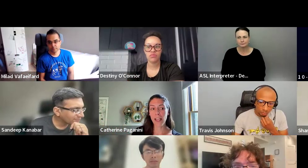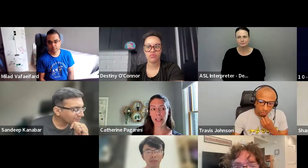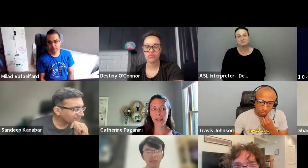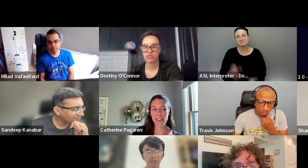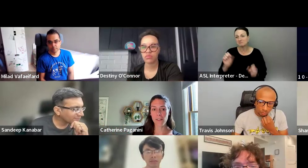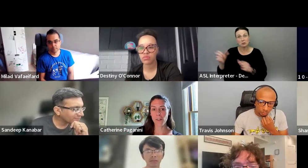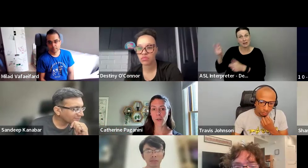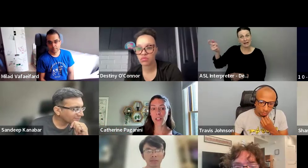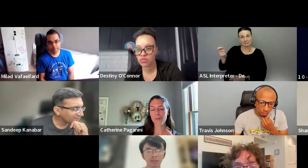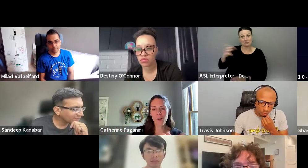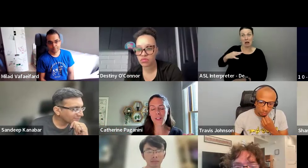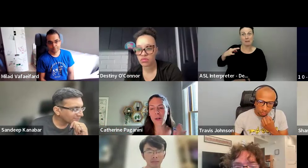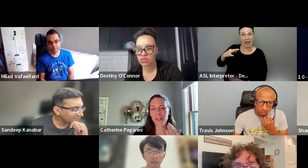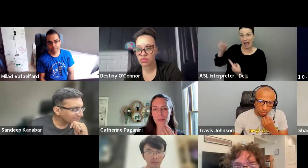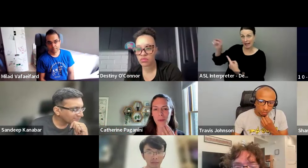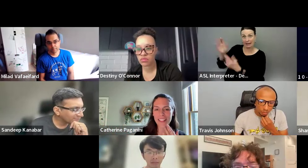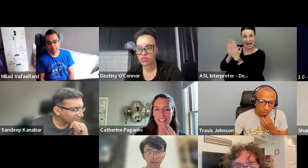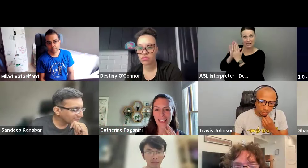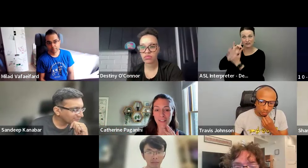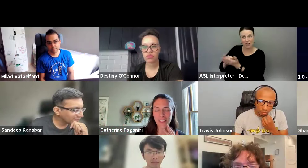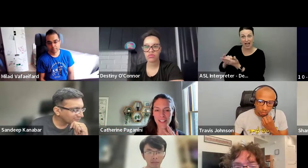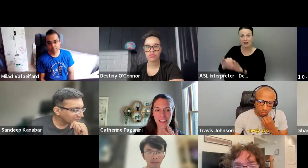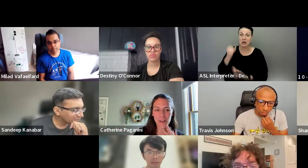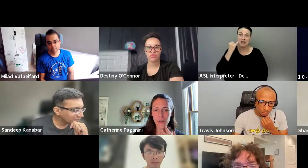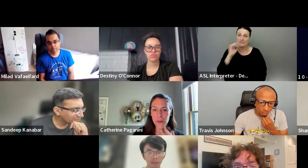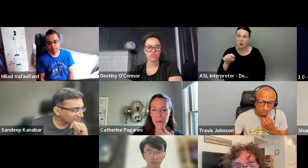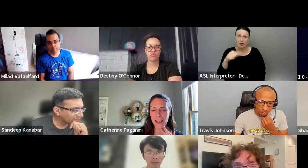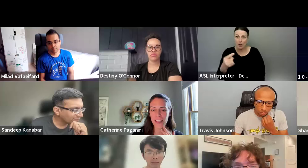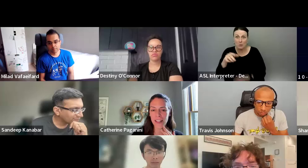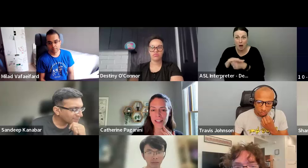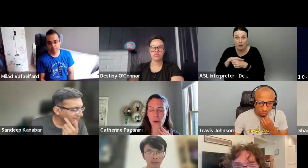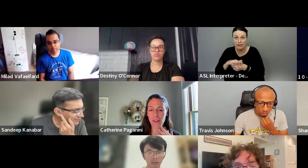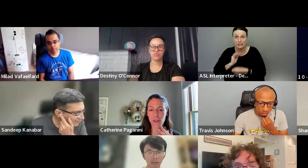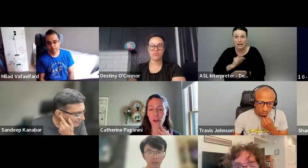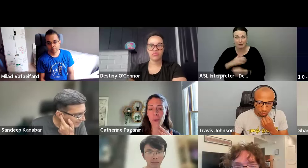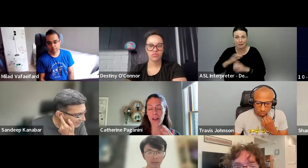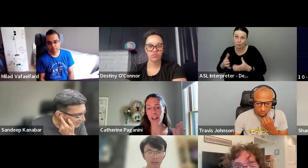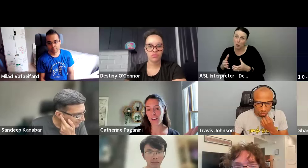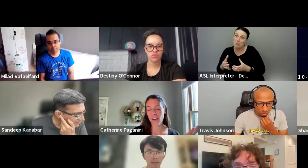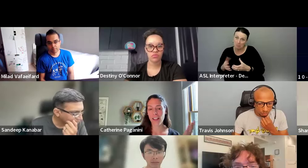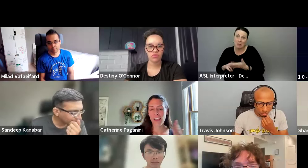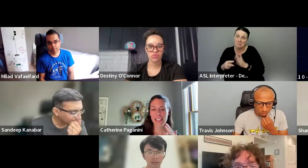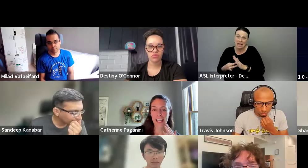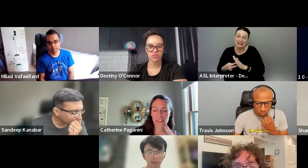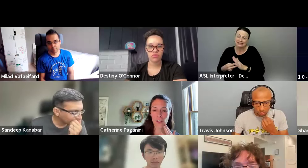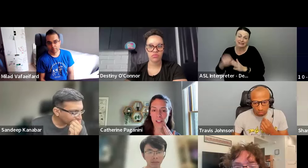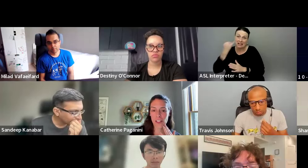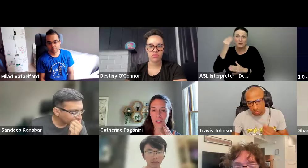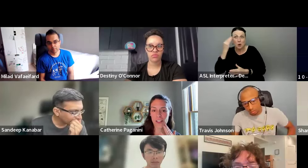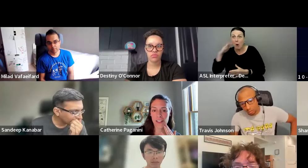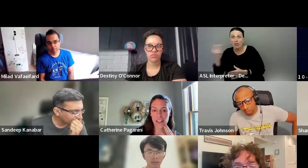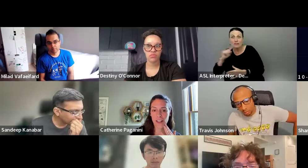yeah, you can apply. And if you, we, you're the only one in that region in our group. Uh, so if you know what other